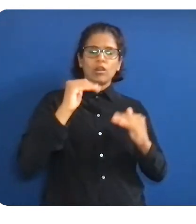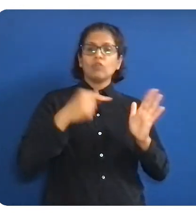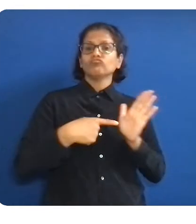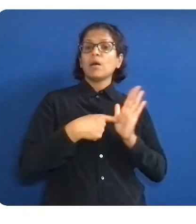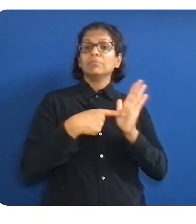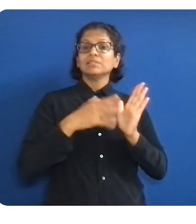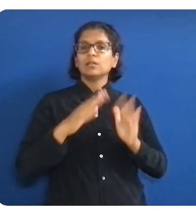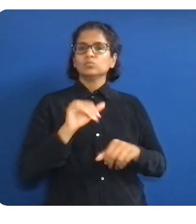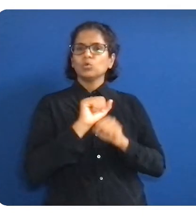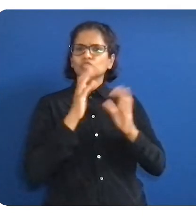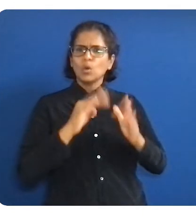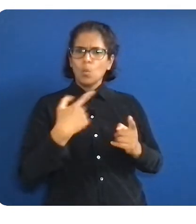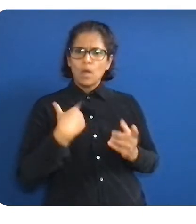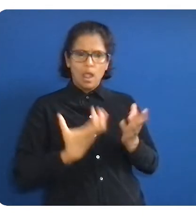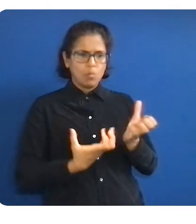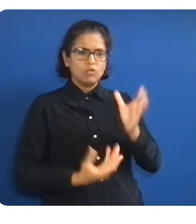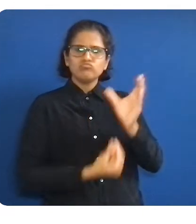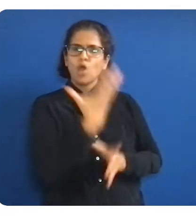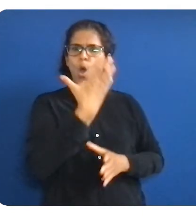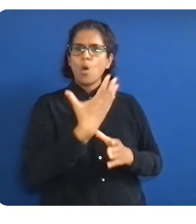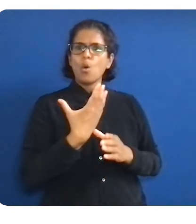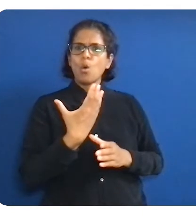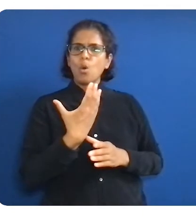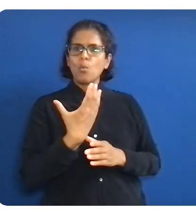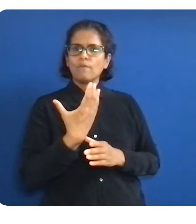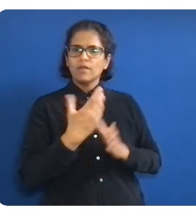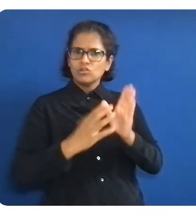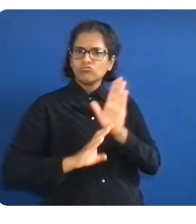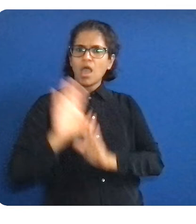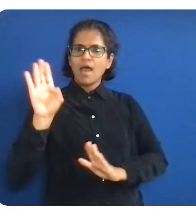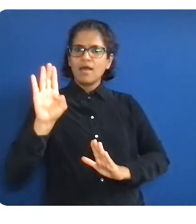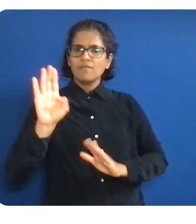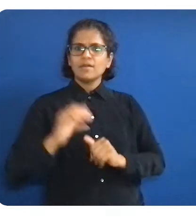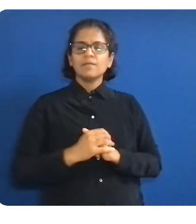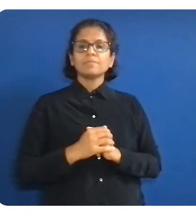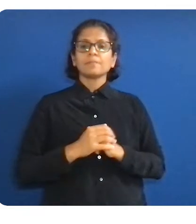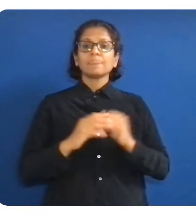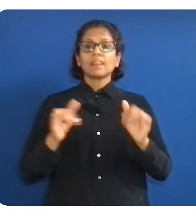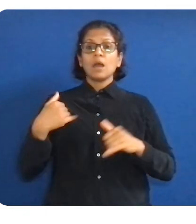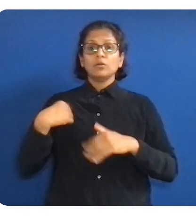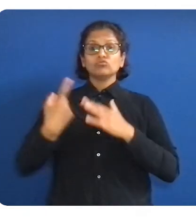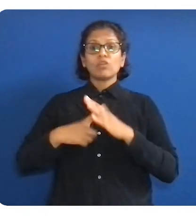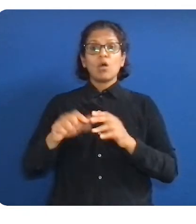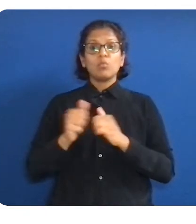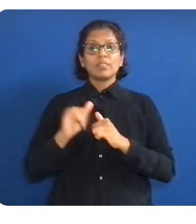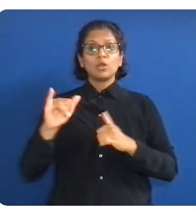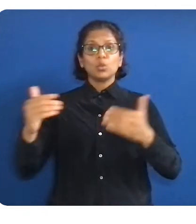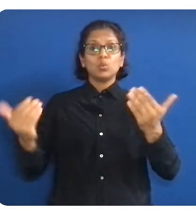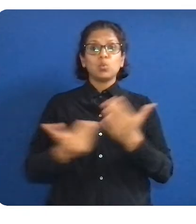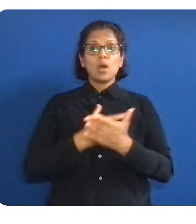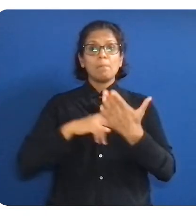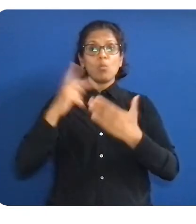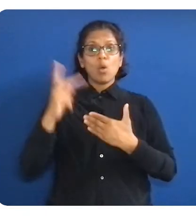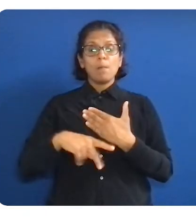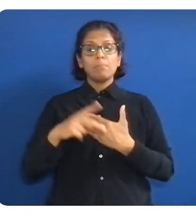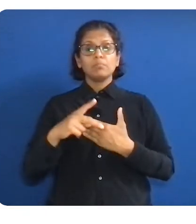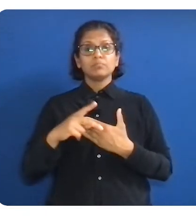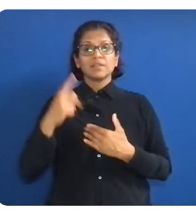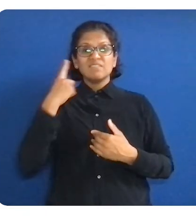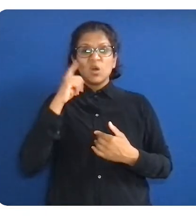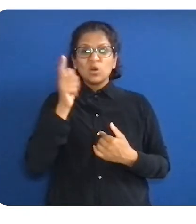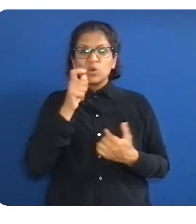and that's one reason why we're working to increase leadership representation among women, Black, and Latinx Googlers.